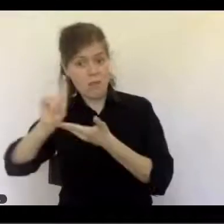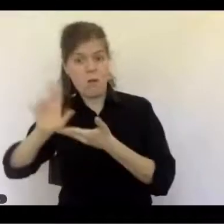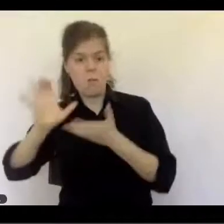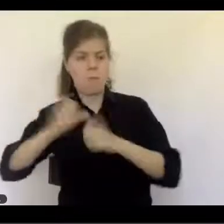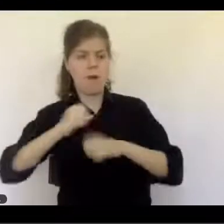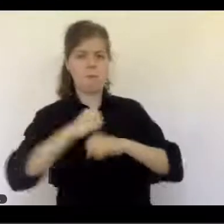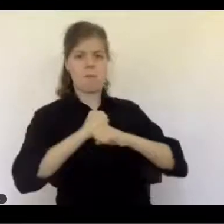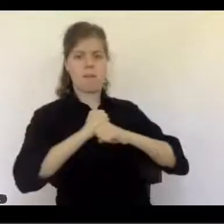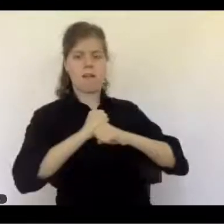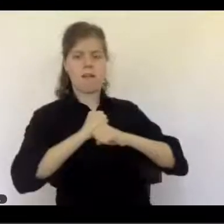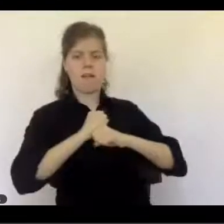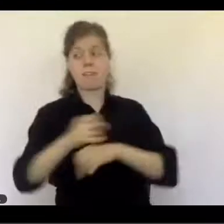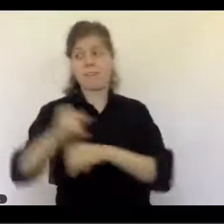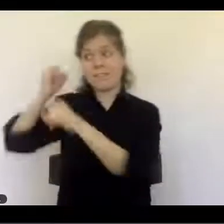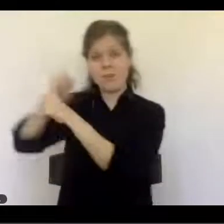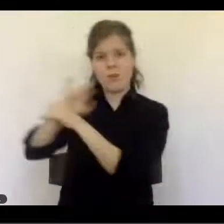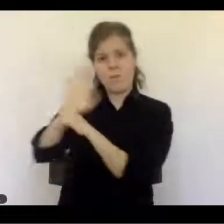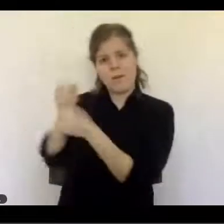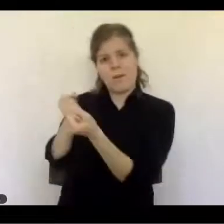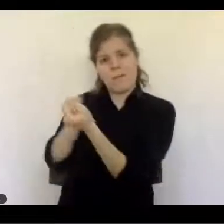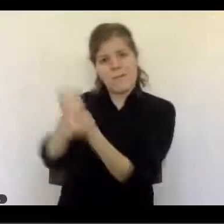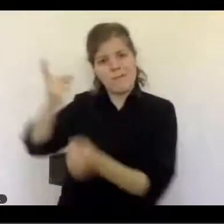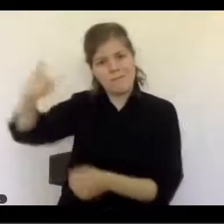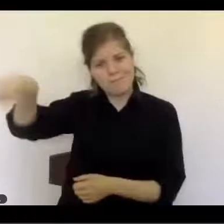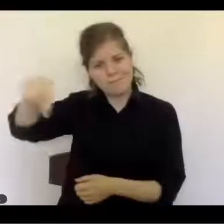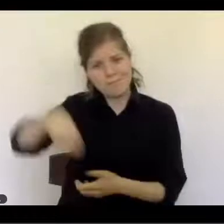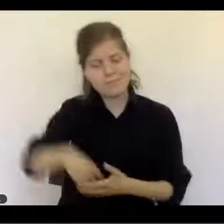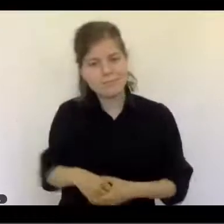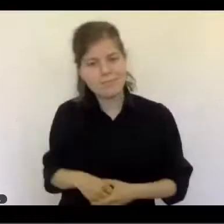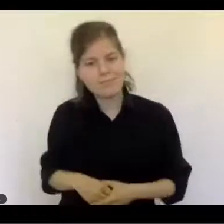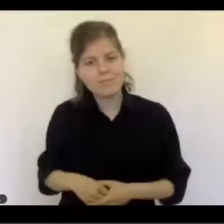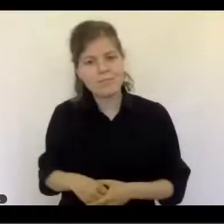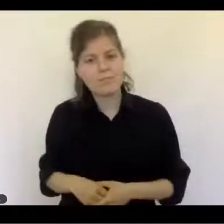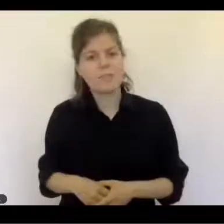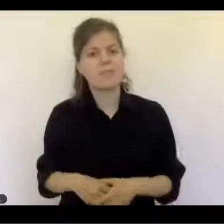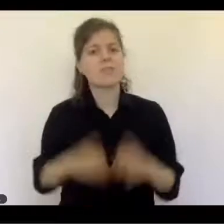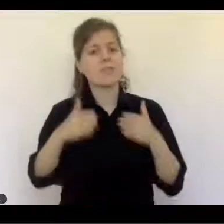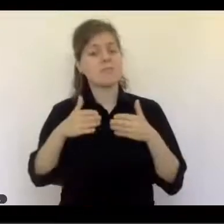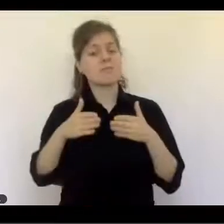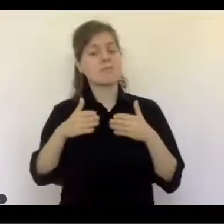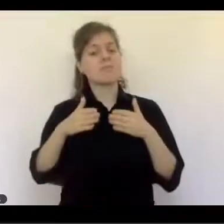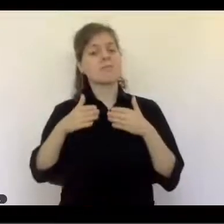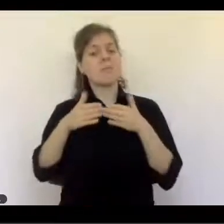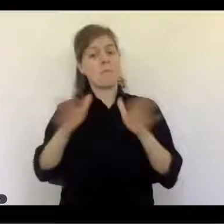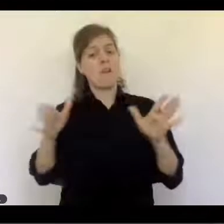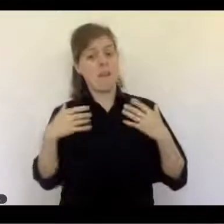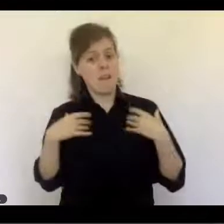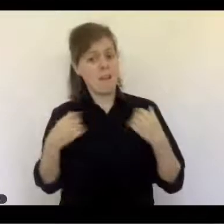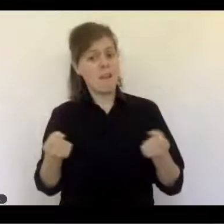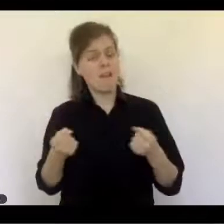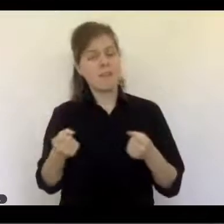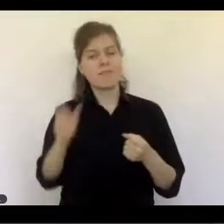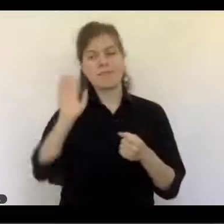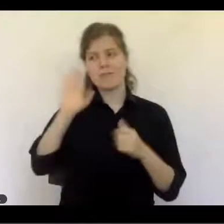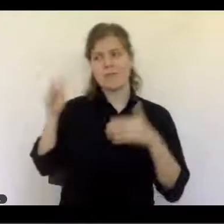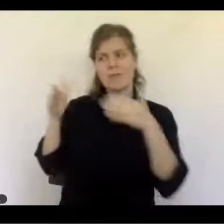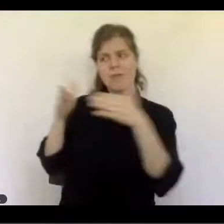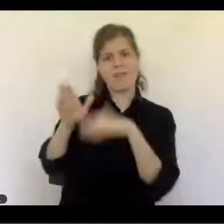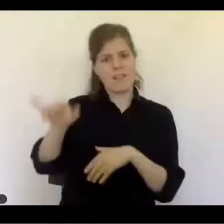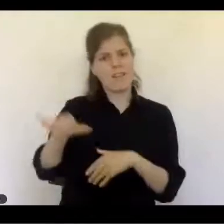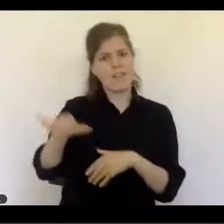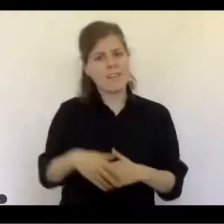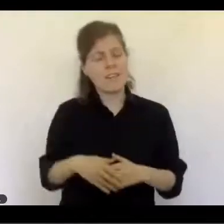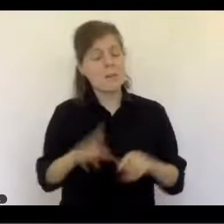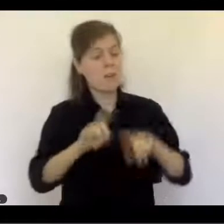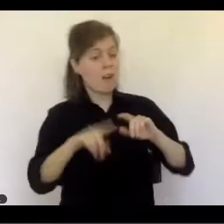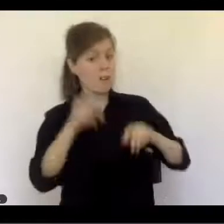are going to cater to that population, public health of marginalized communities is something we talk